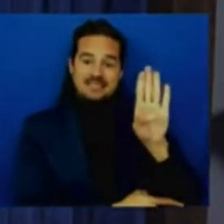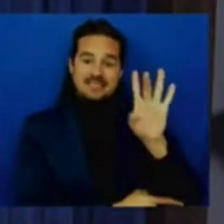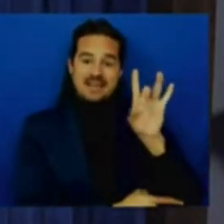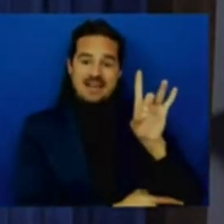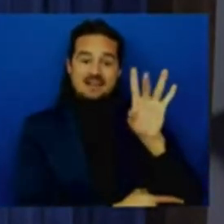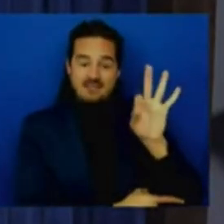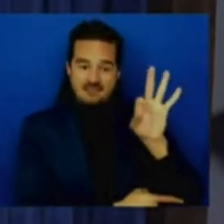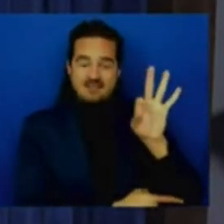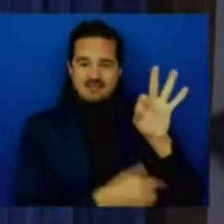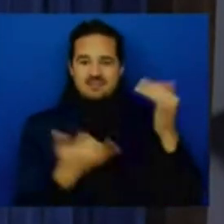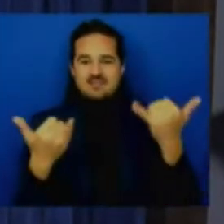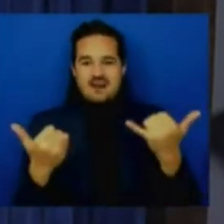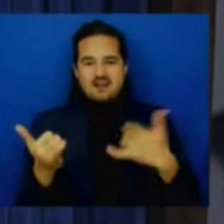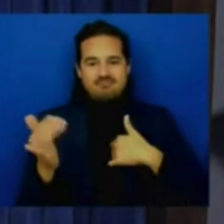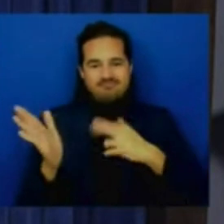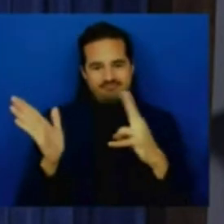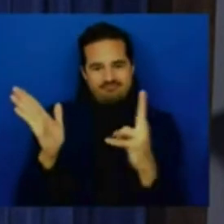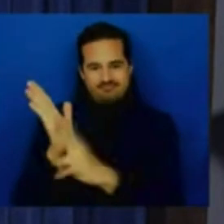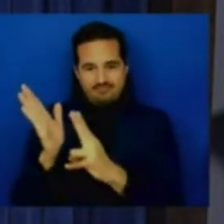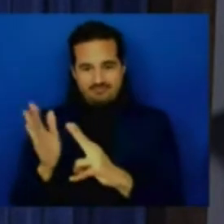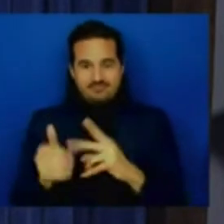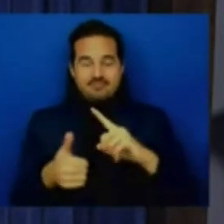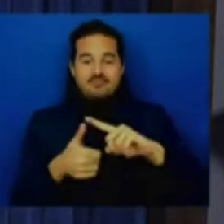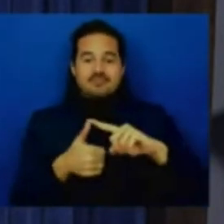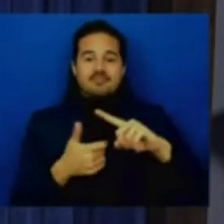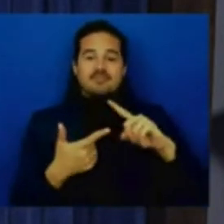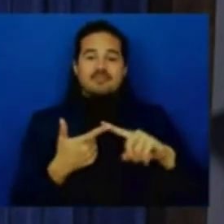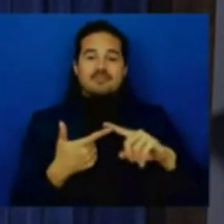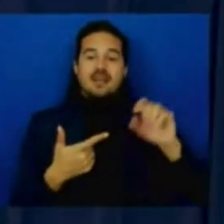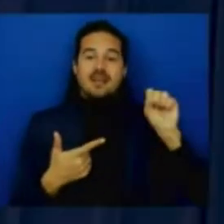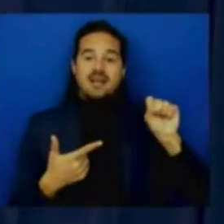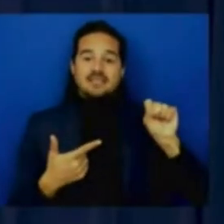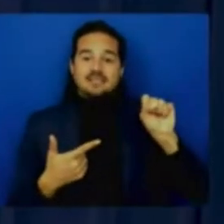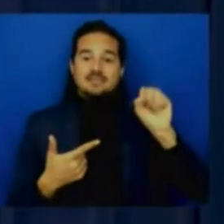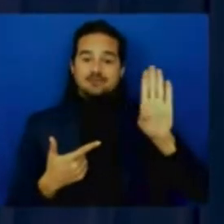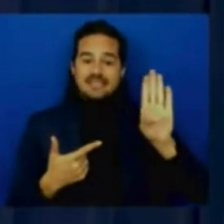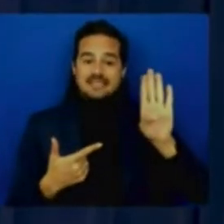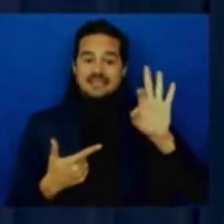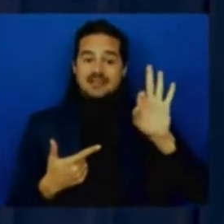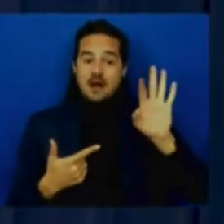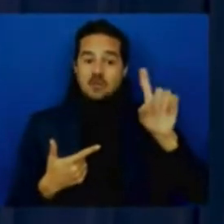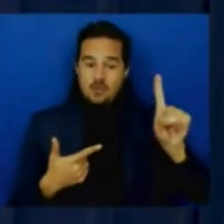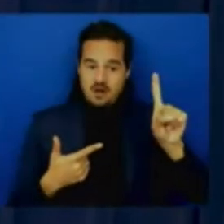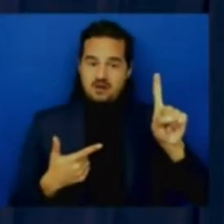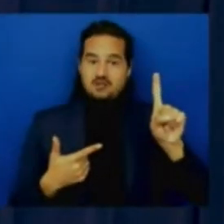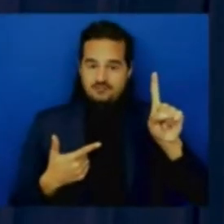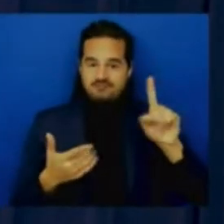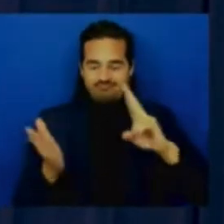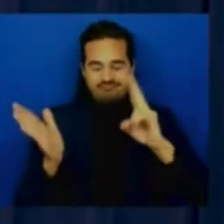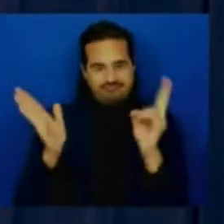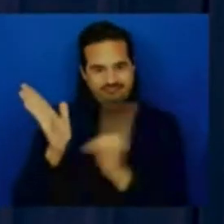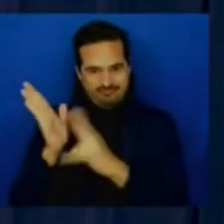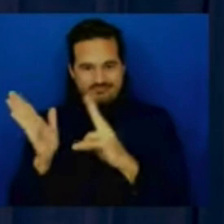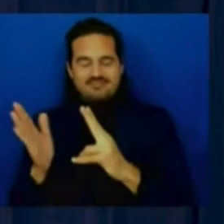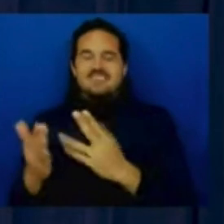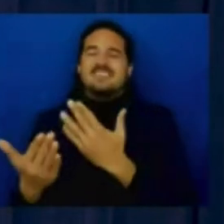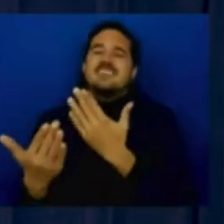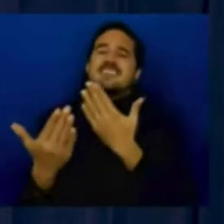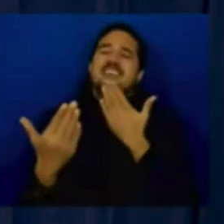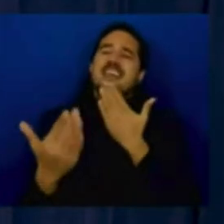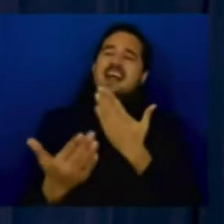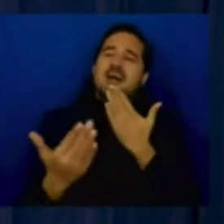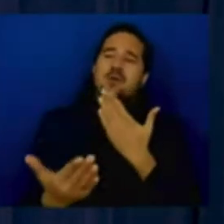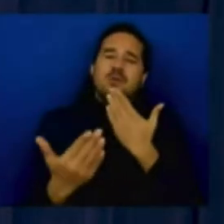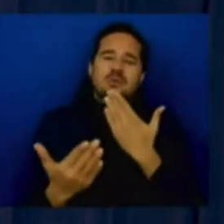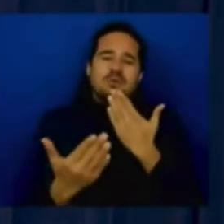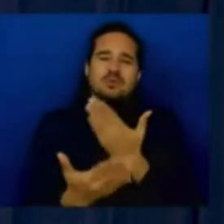thank you all for making this happen we're grateful to each and every one of you well done and the best still is